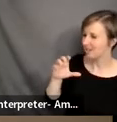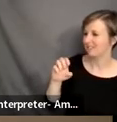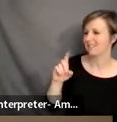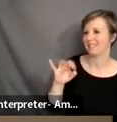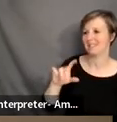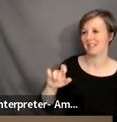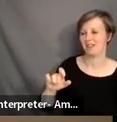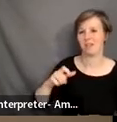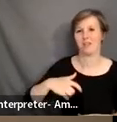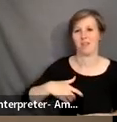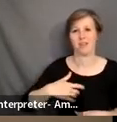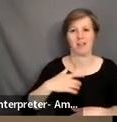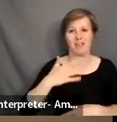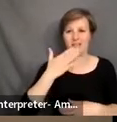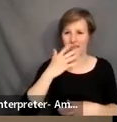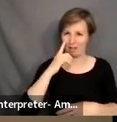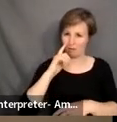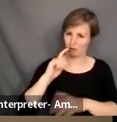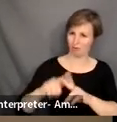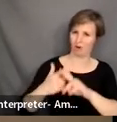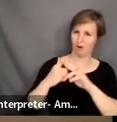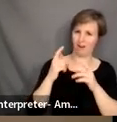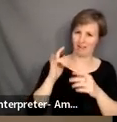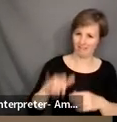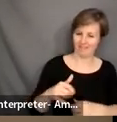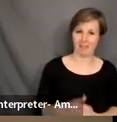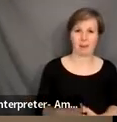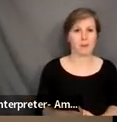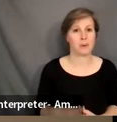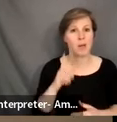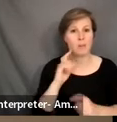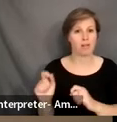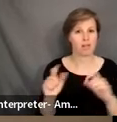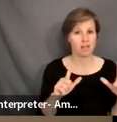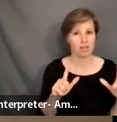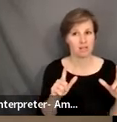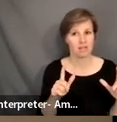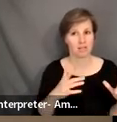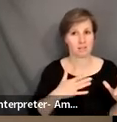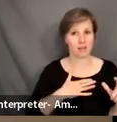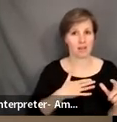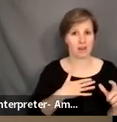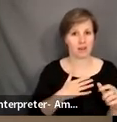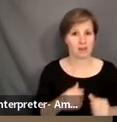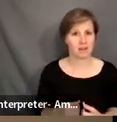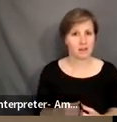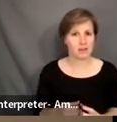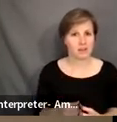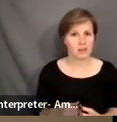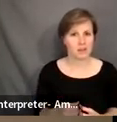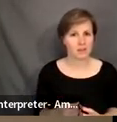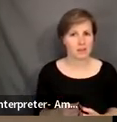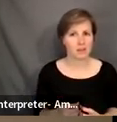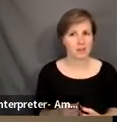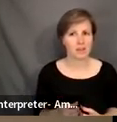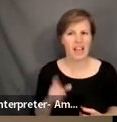the framework that you have laid for us. Let me share my screen. Oh, I think I